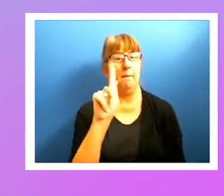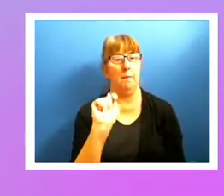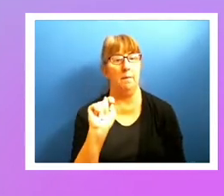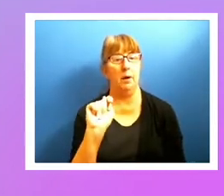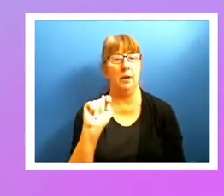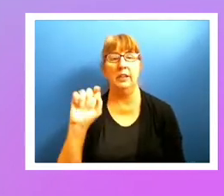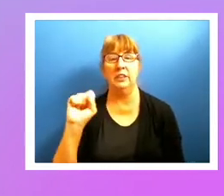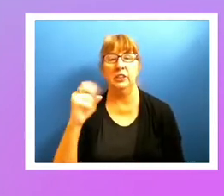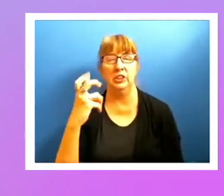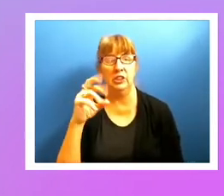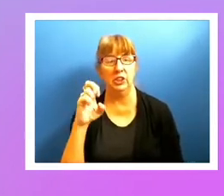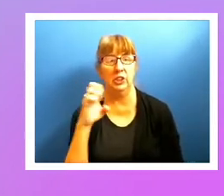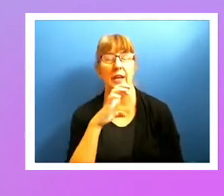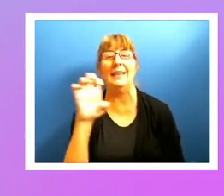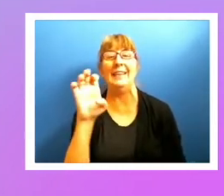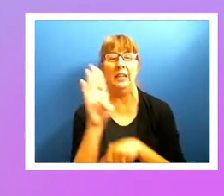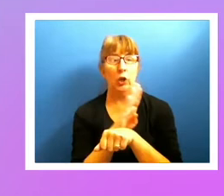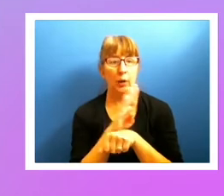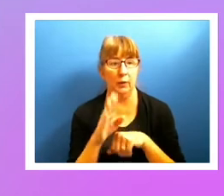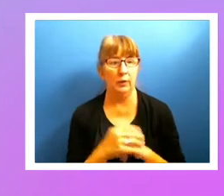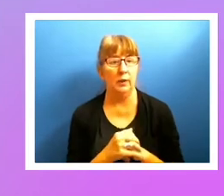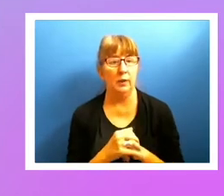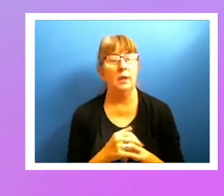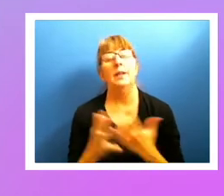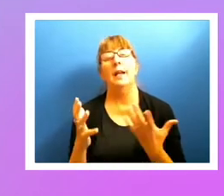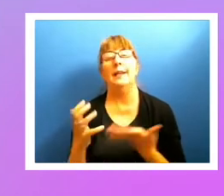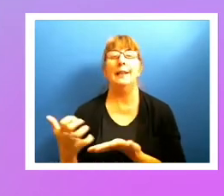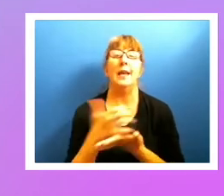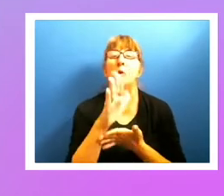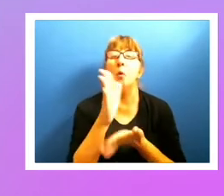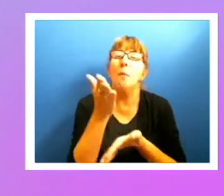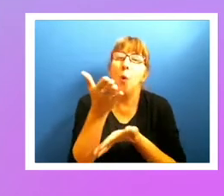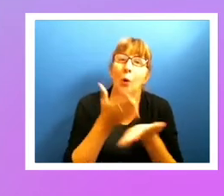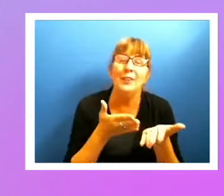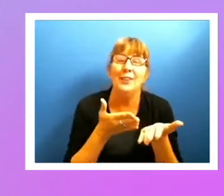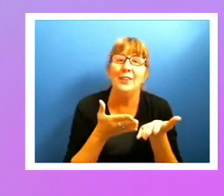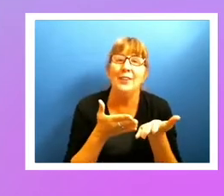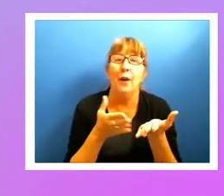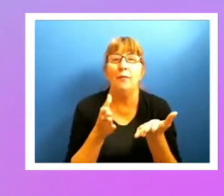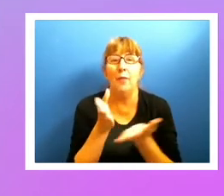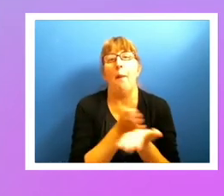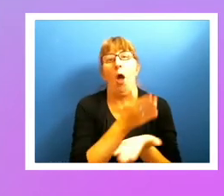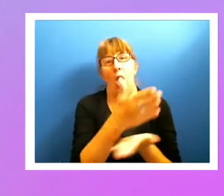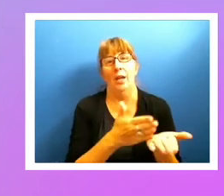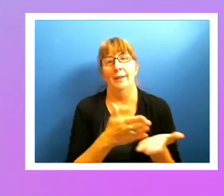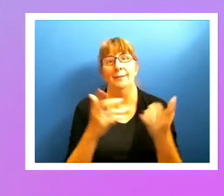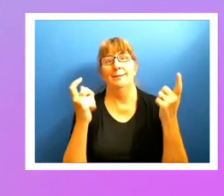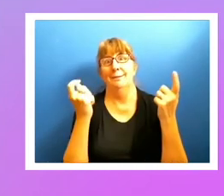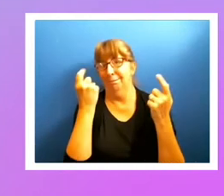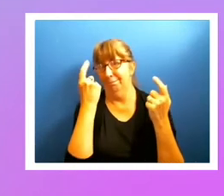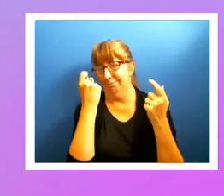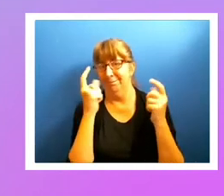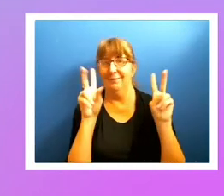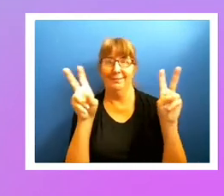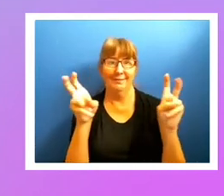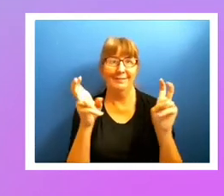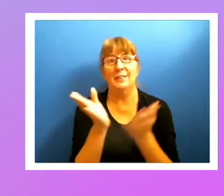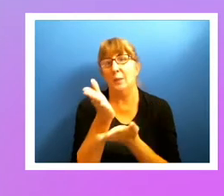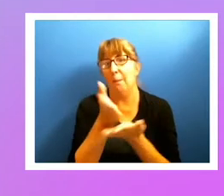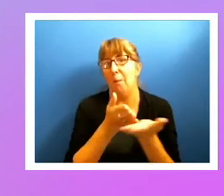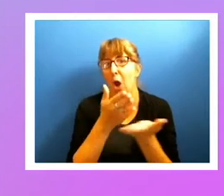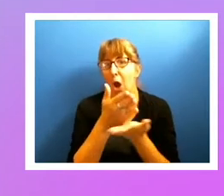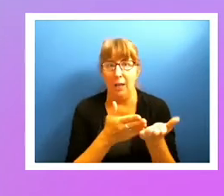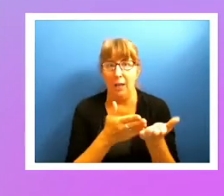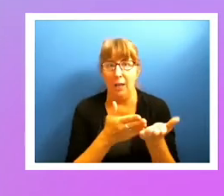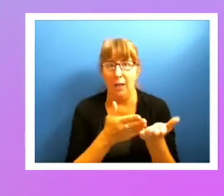first. And I've got claim your portion of the pie. It's a big pie out there. There's a lot of money and a lot